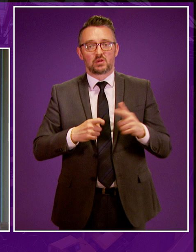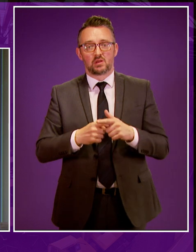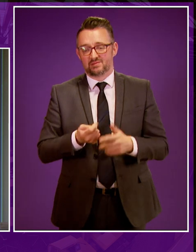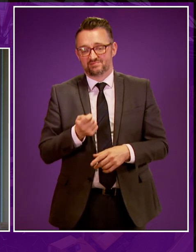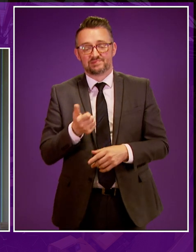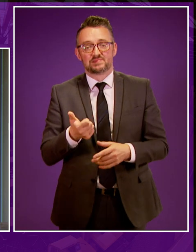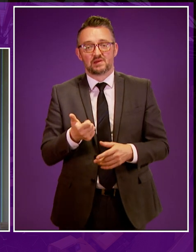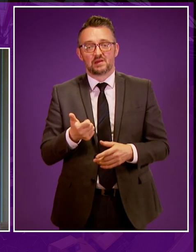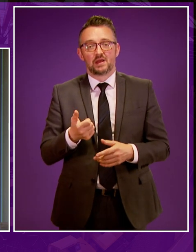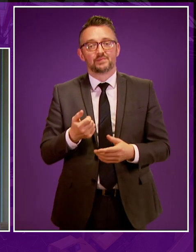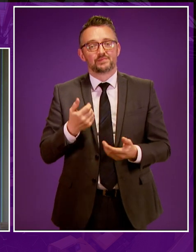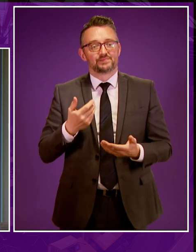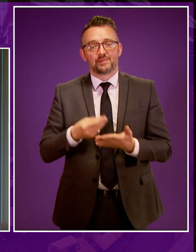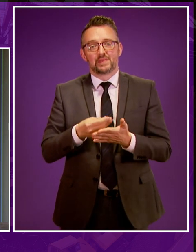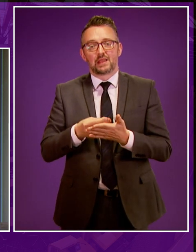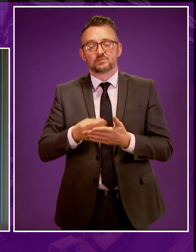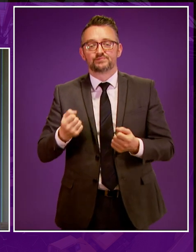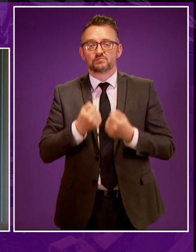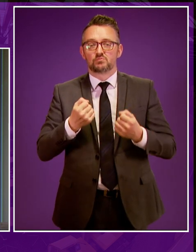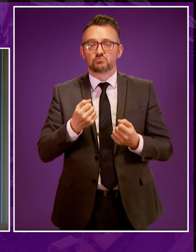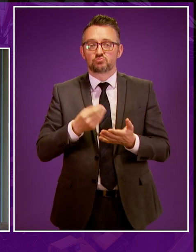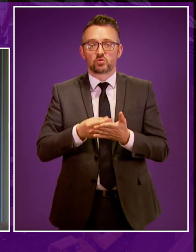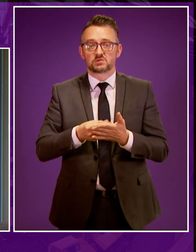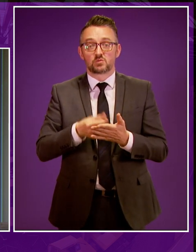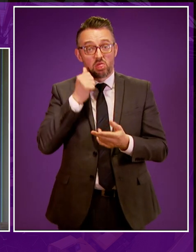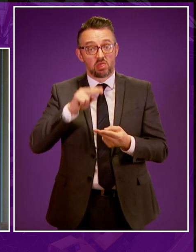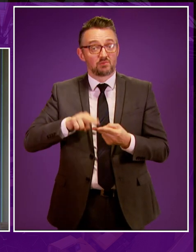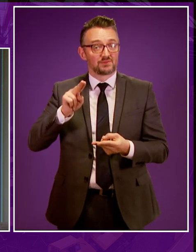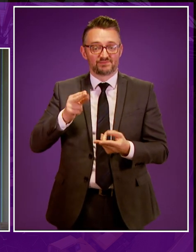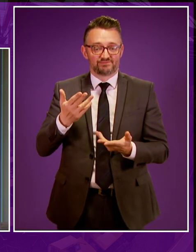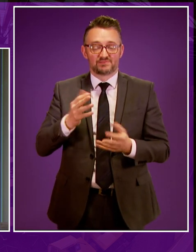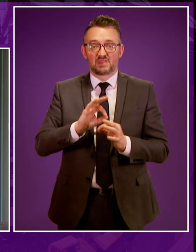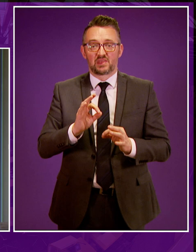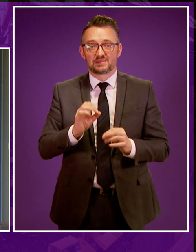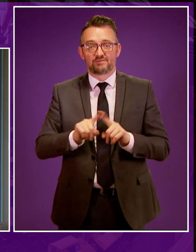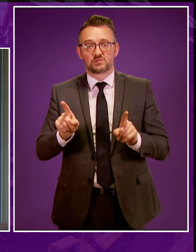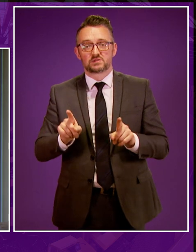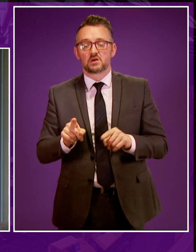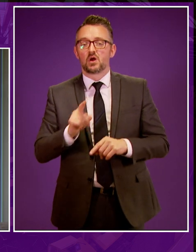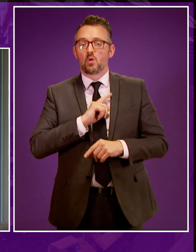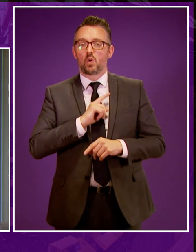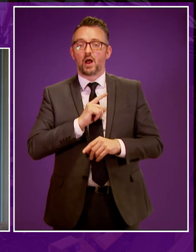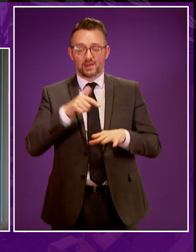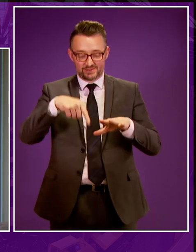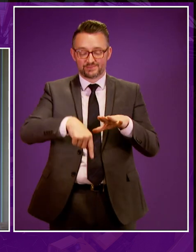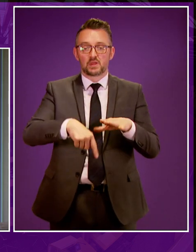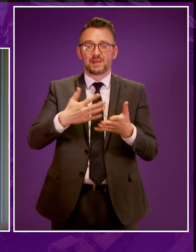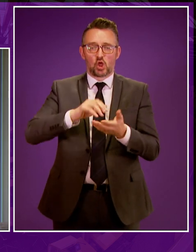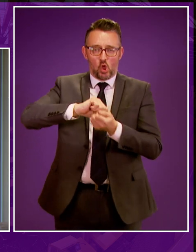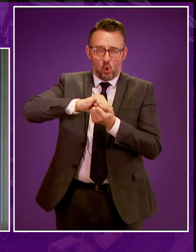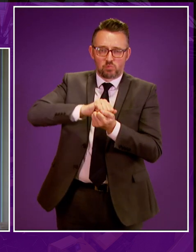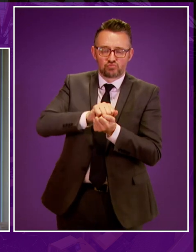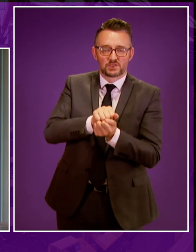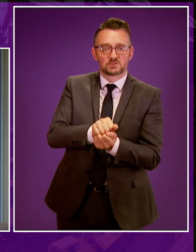negligible impact upon energy prices. He bases that argument on the fact that the substrata of the UK is compressed